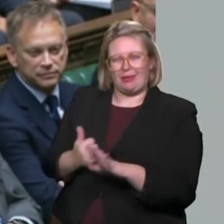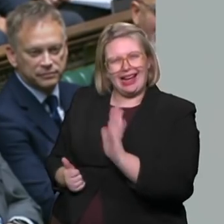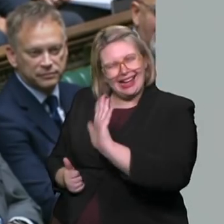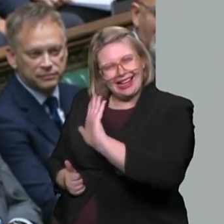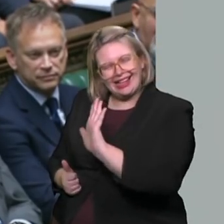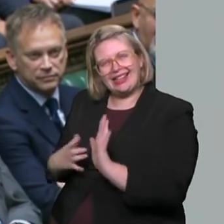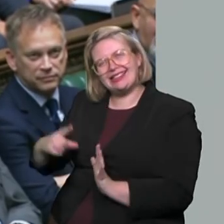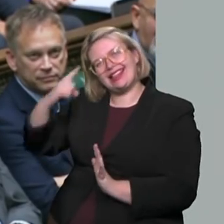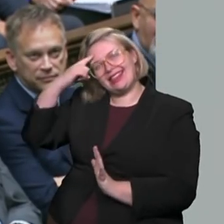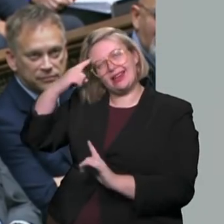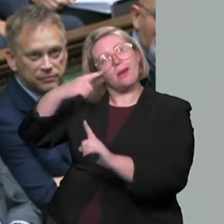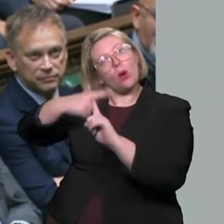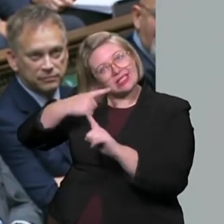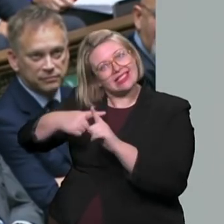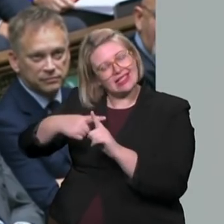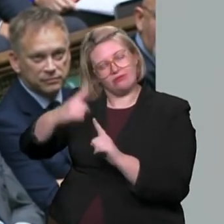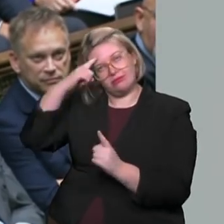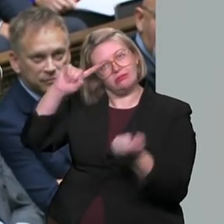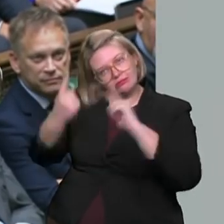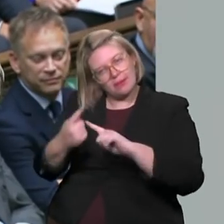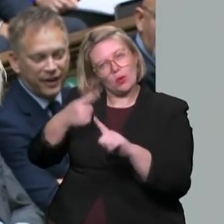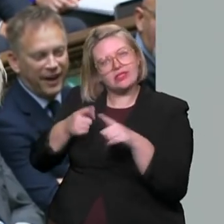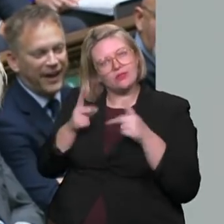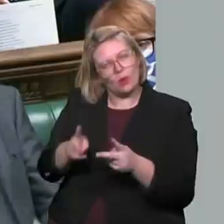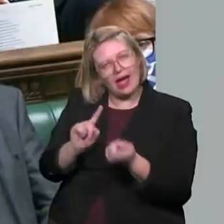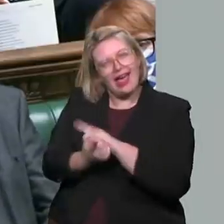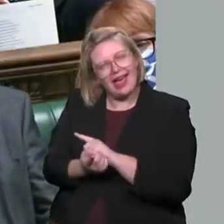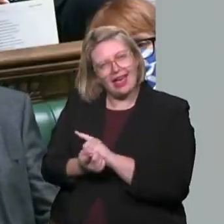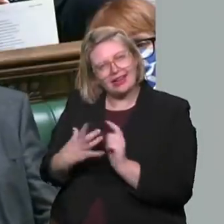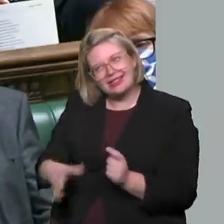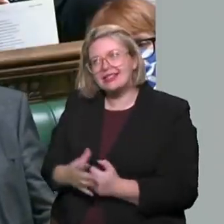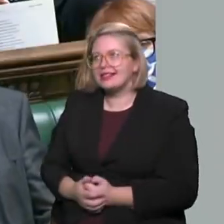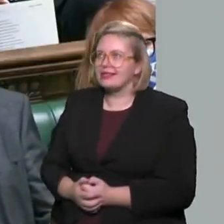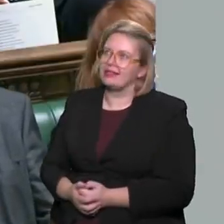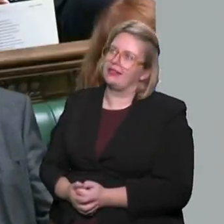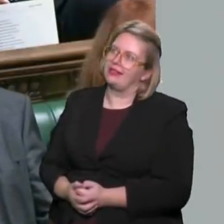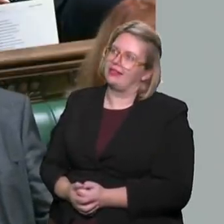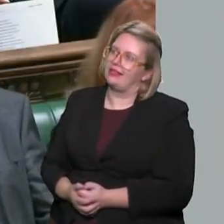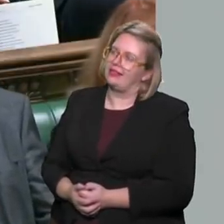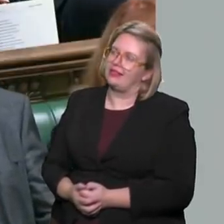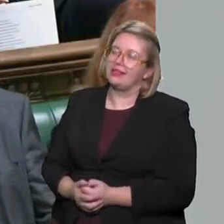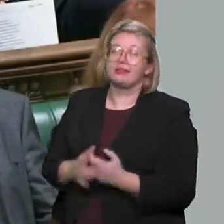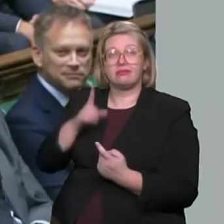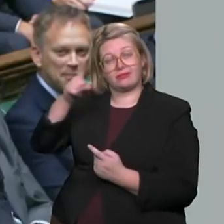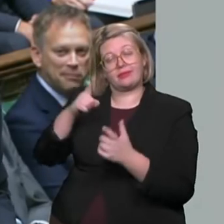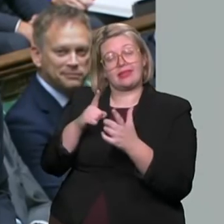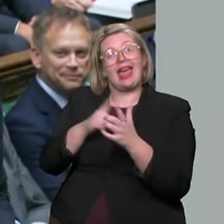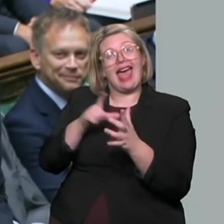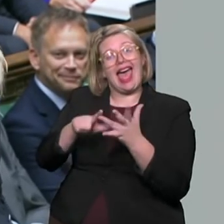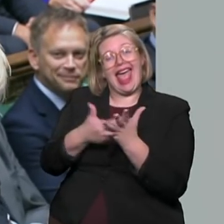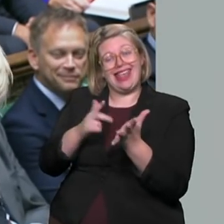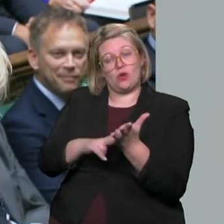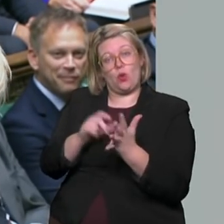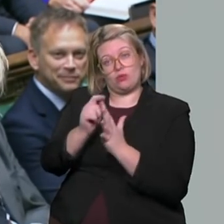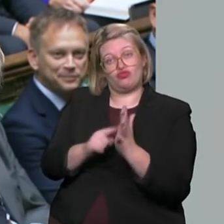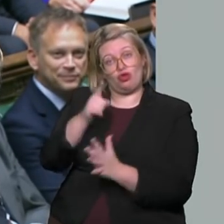seized with an unaccustomed Muslim spirit of optimism, because the ACORN